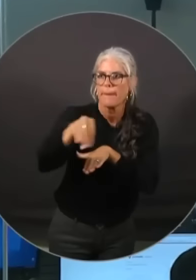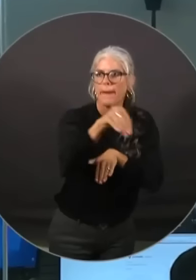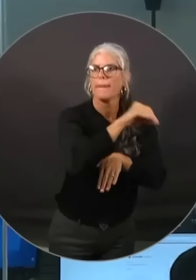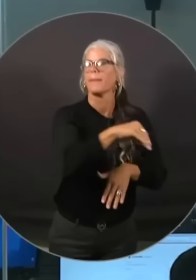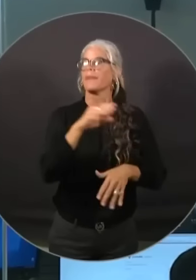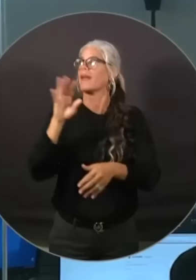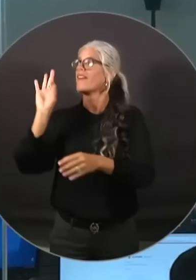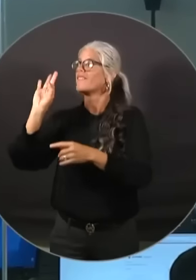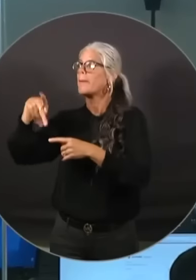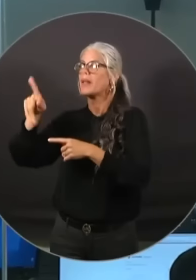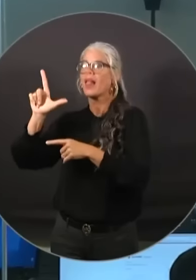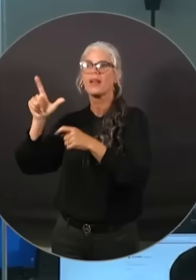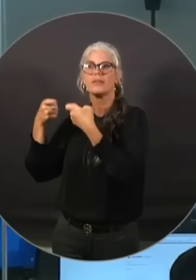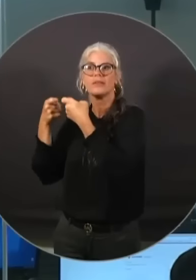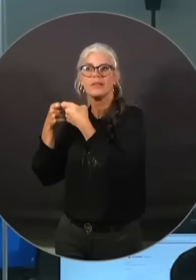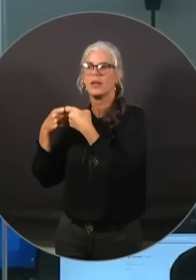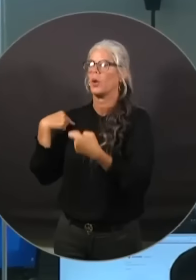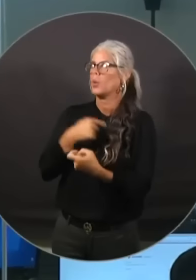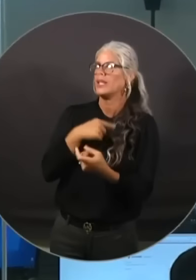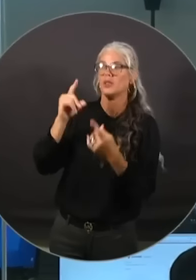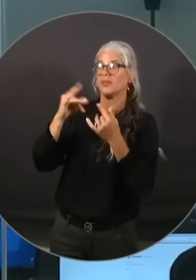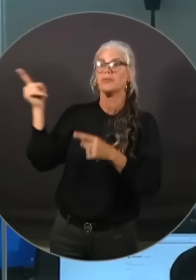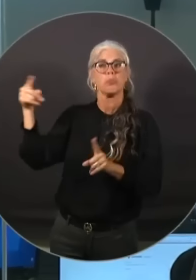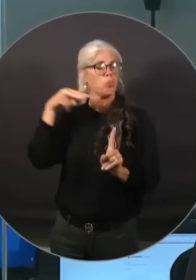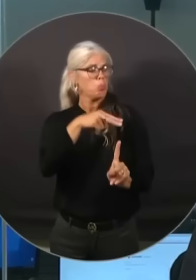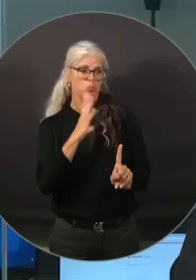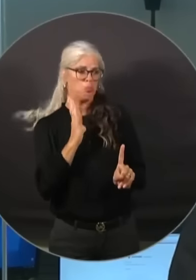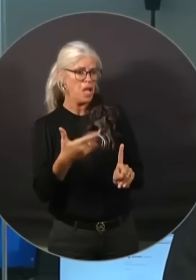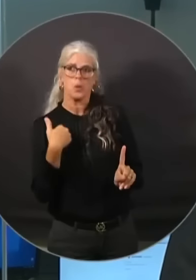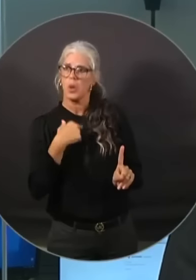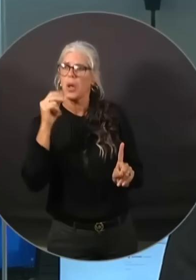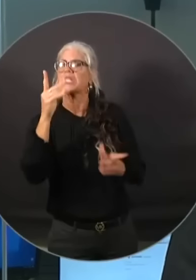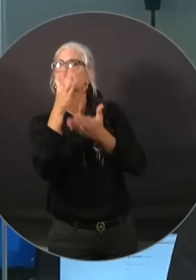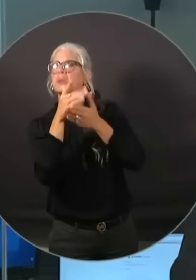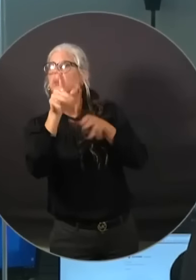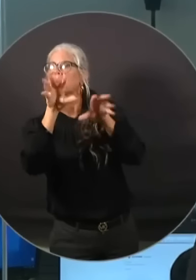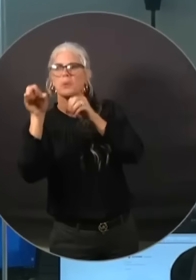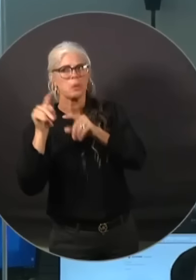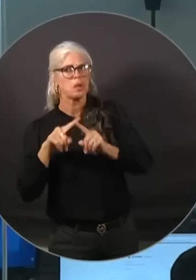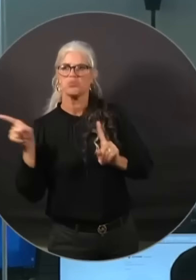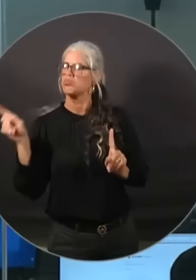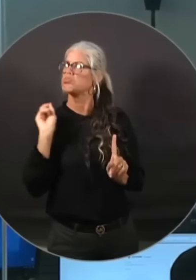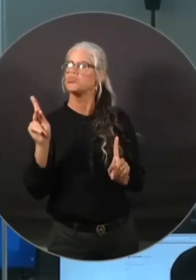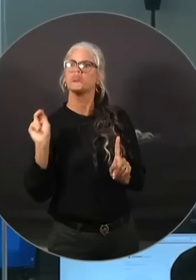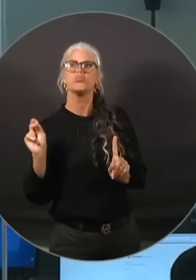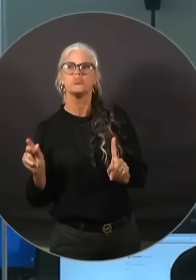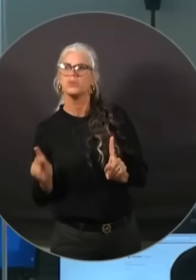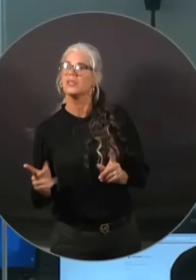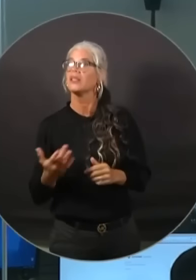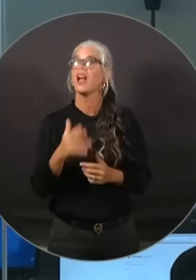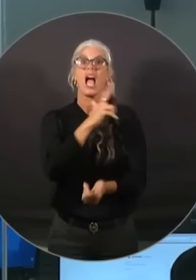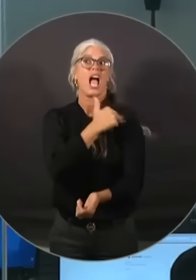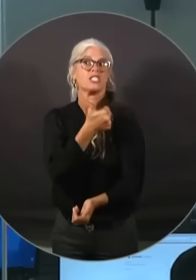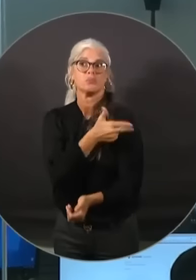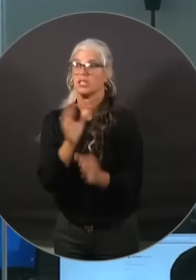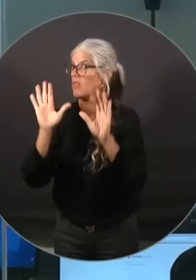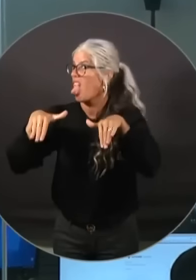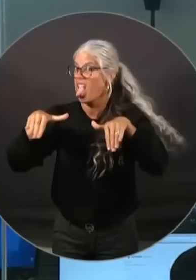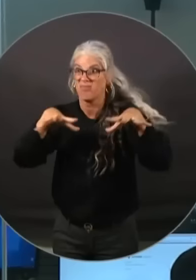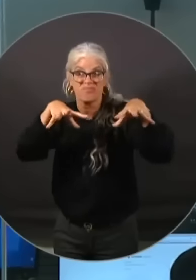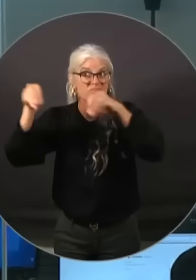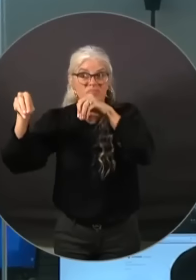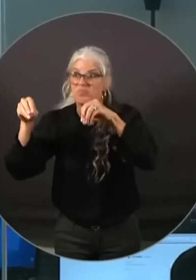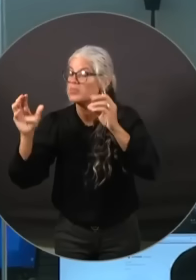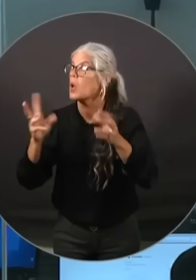locations no issues whatsoever on those substations uh the places where we have put it out at hospitals no issues of flood inundation